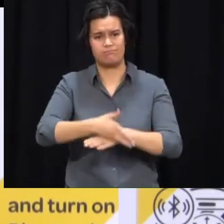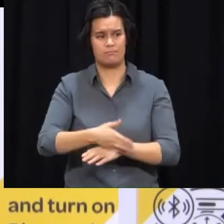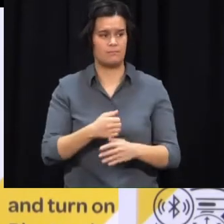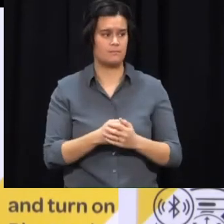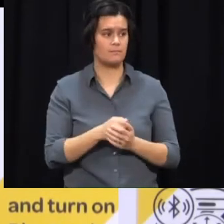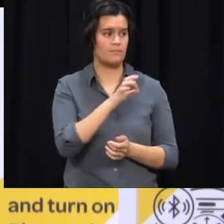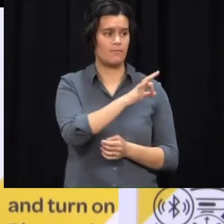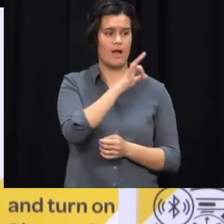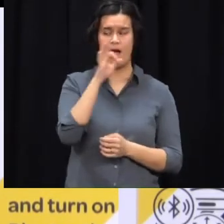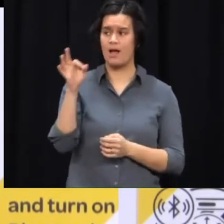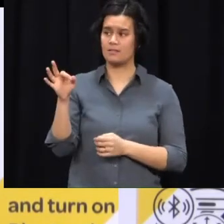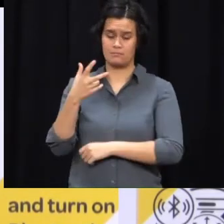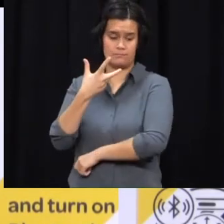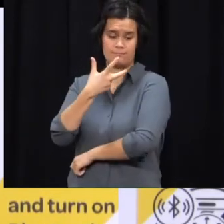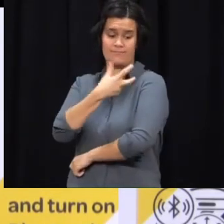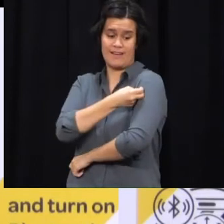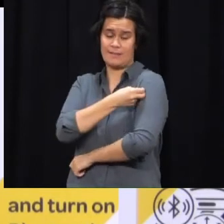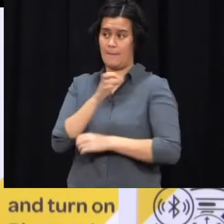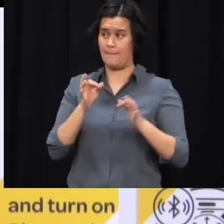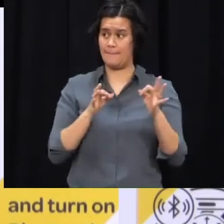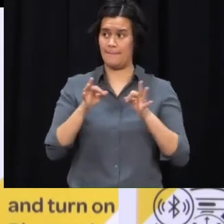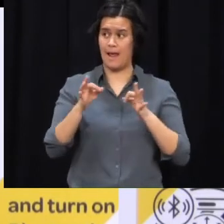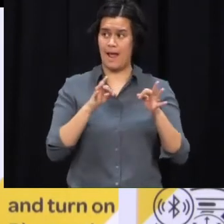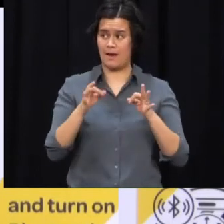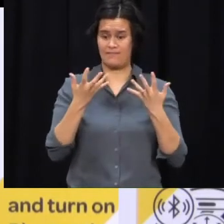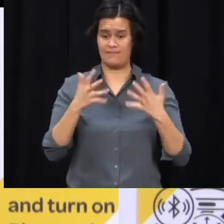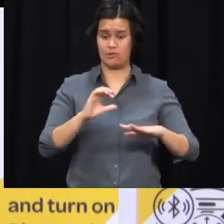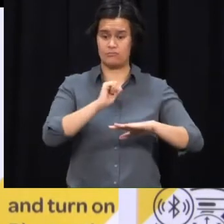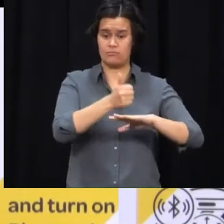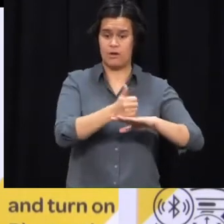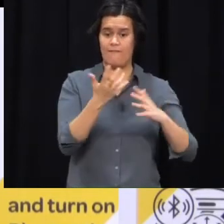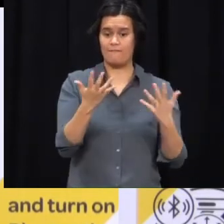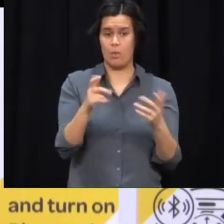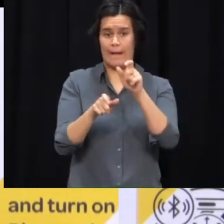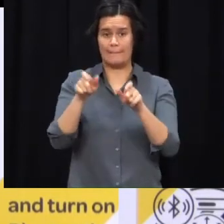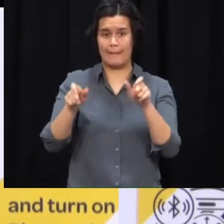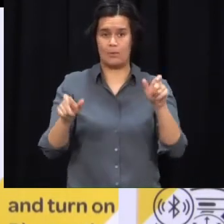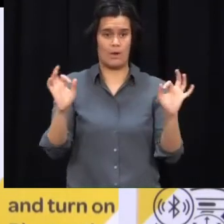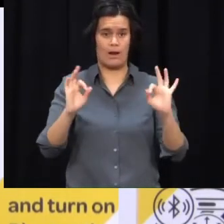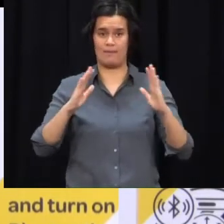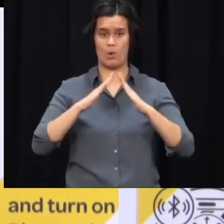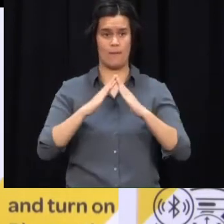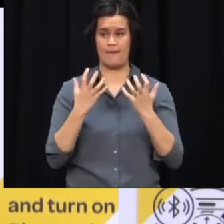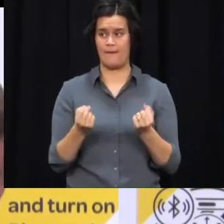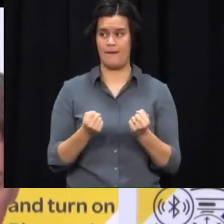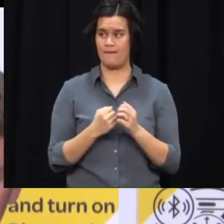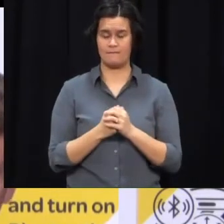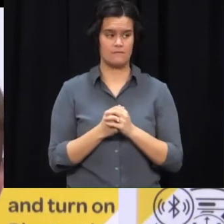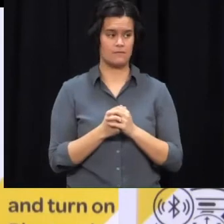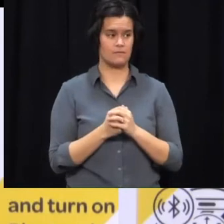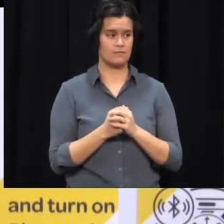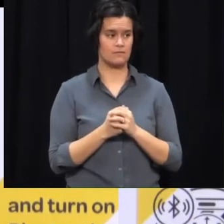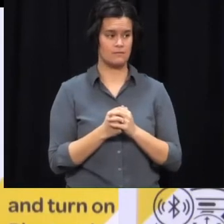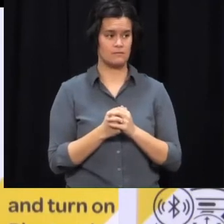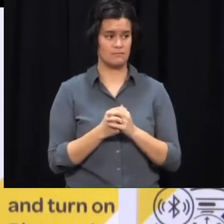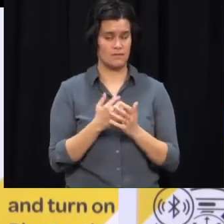has there been a vaccination plan specifically designed for the homeless community? What's the uptake been like and